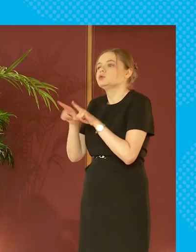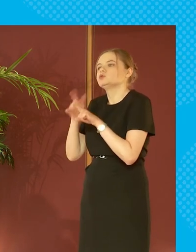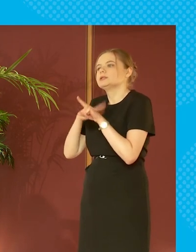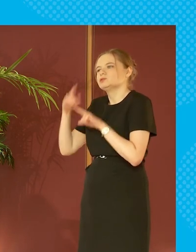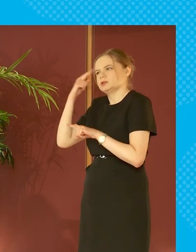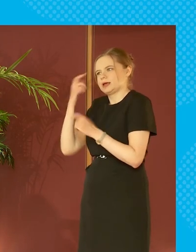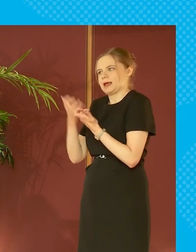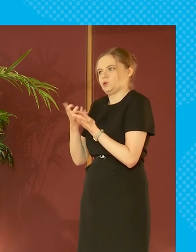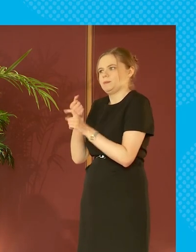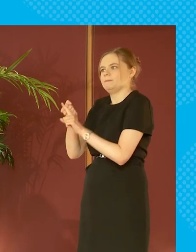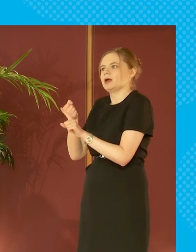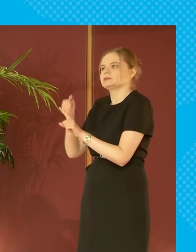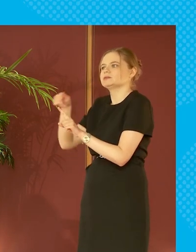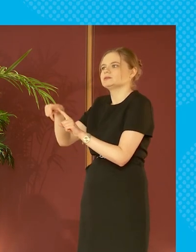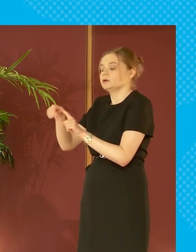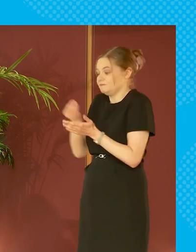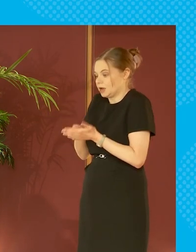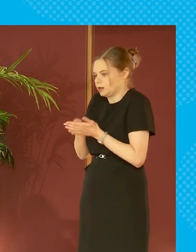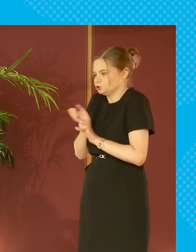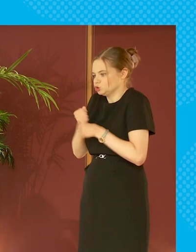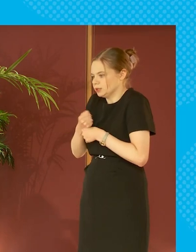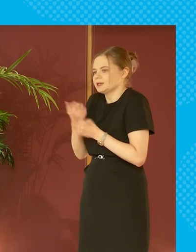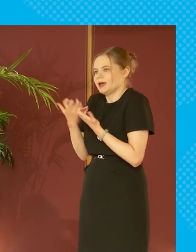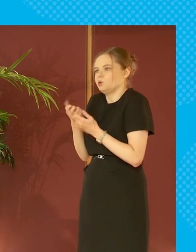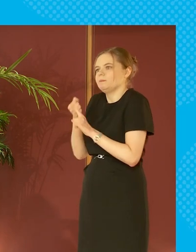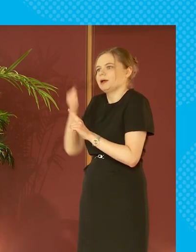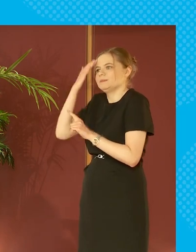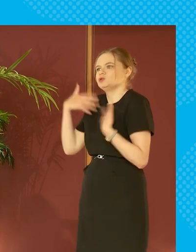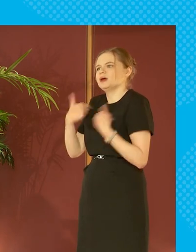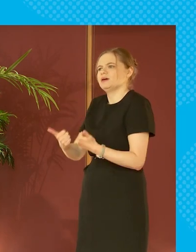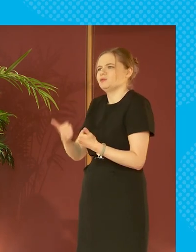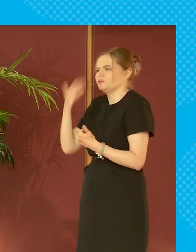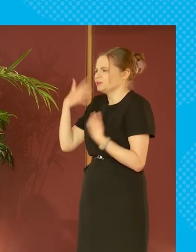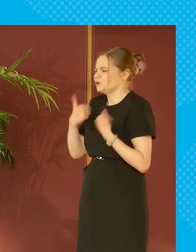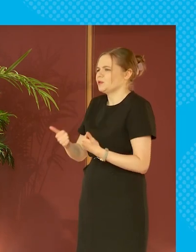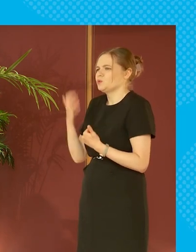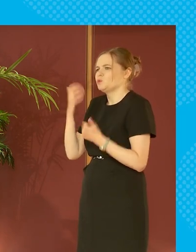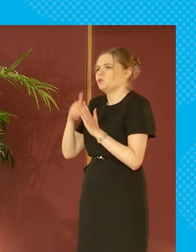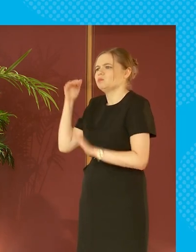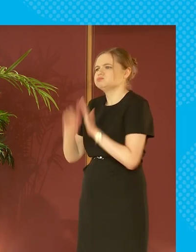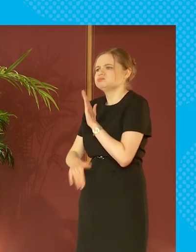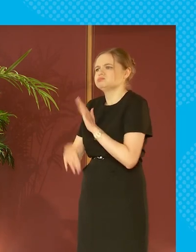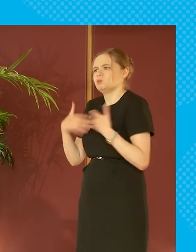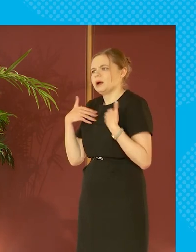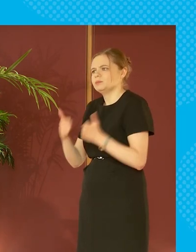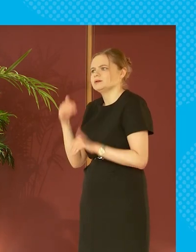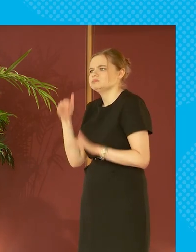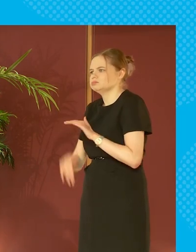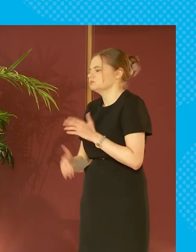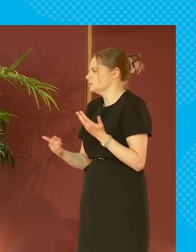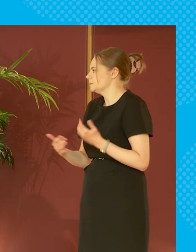about also is the impact this how the financial stresses have on mental health and well-being and how